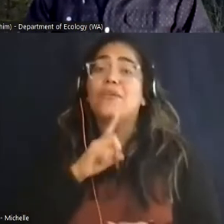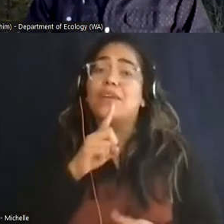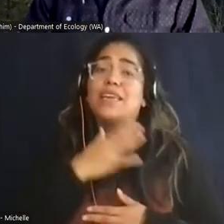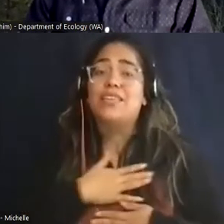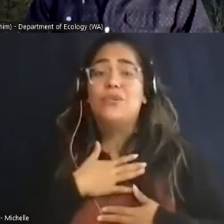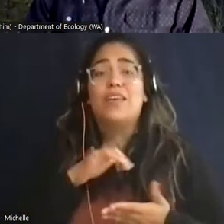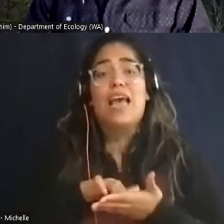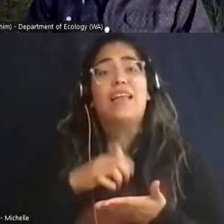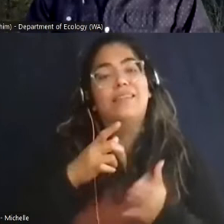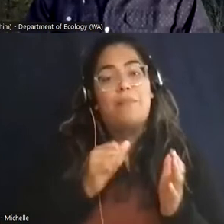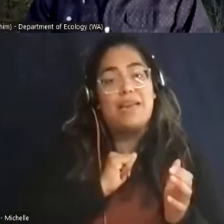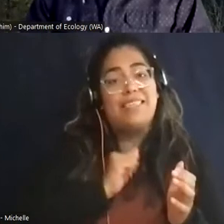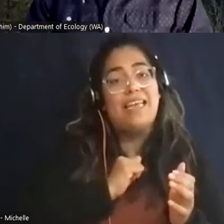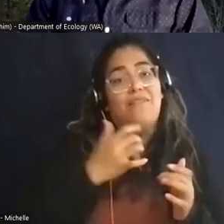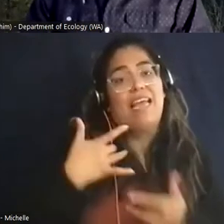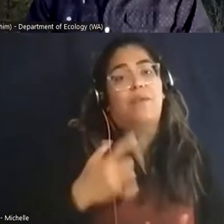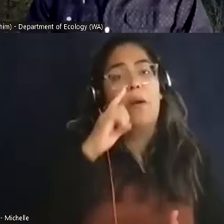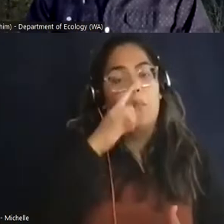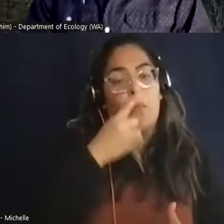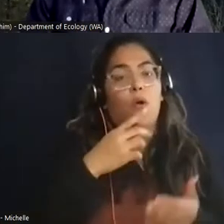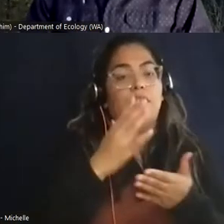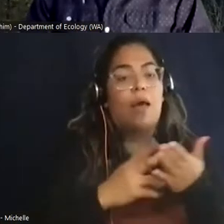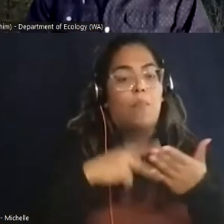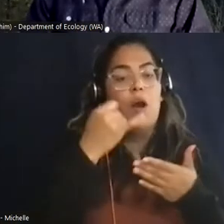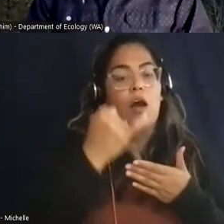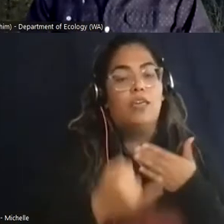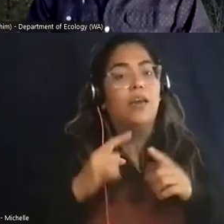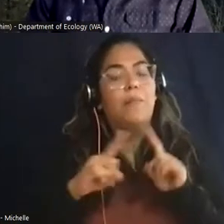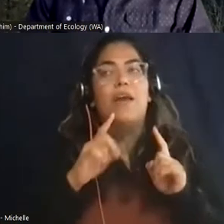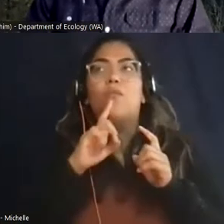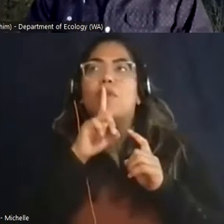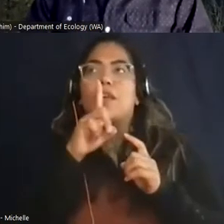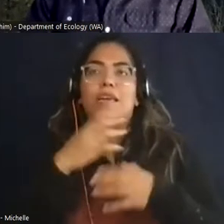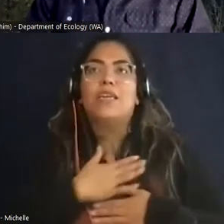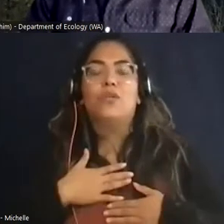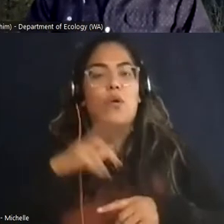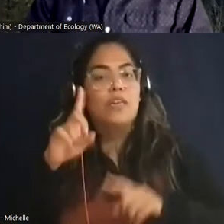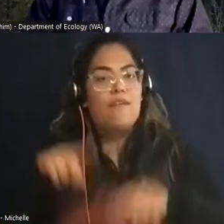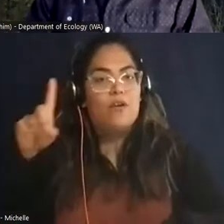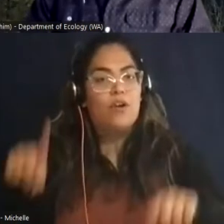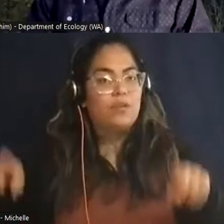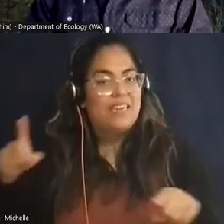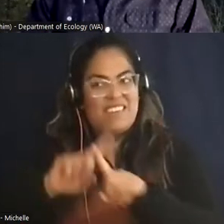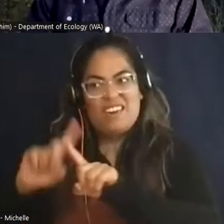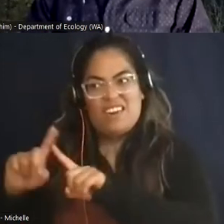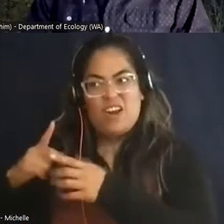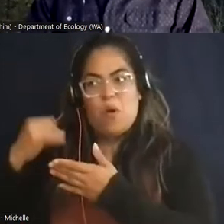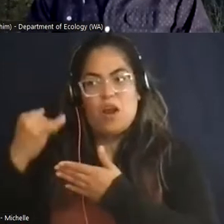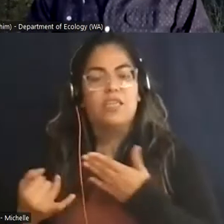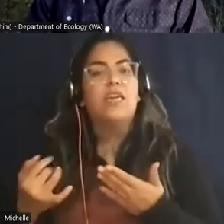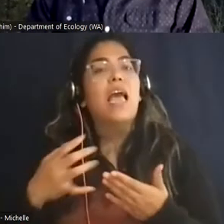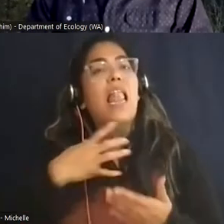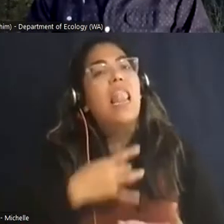on some projects i love the diversity of that the diversity aspect and they i also love the fact that